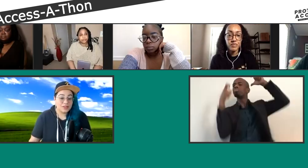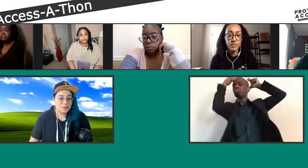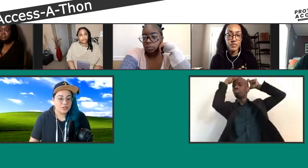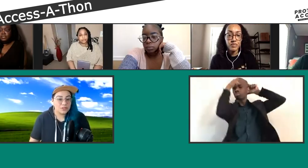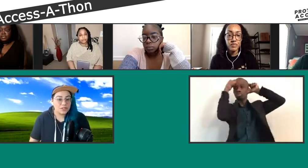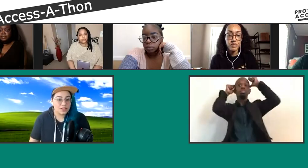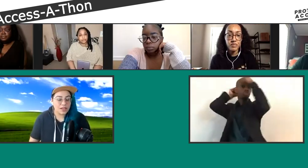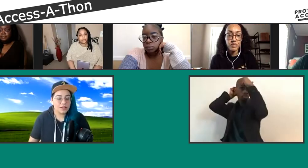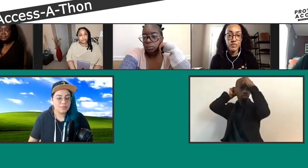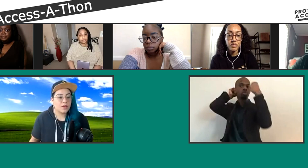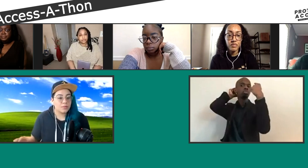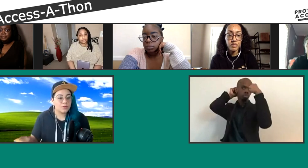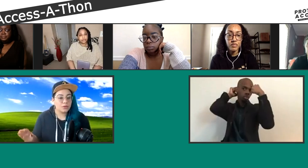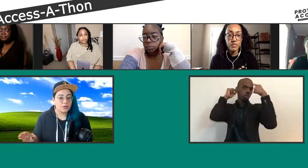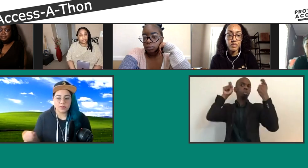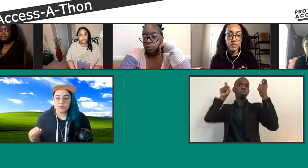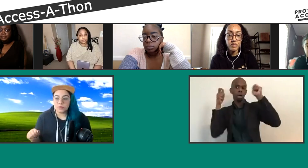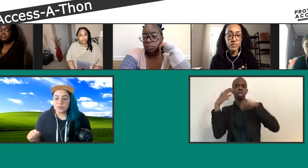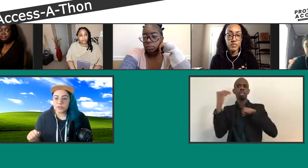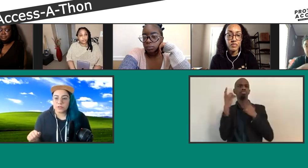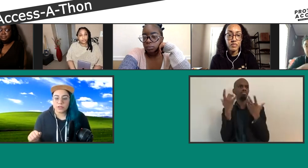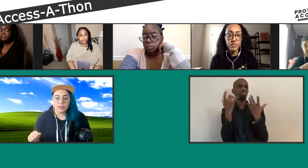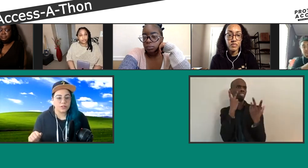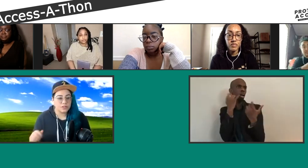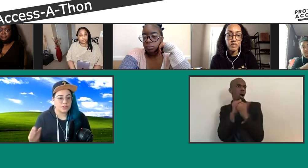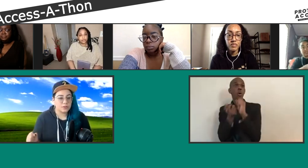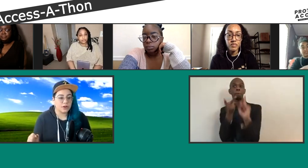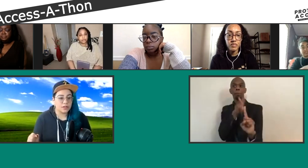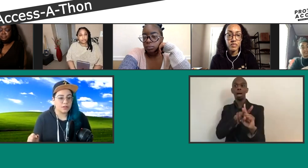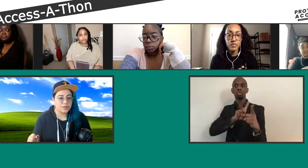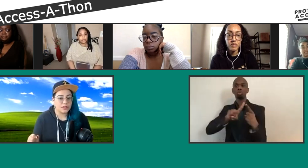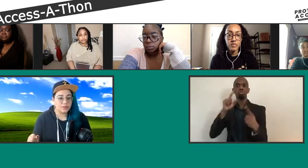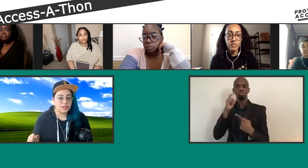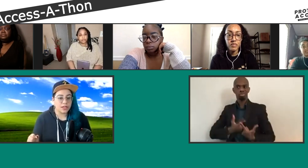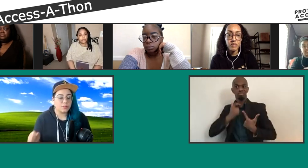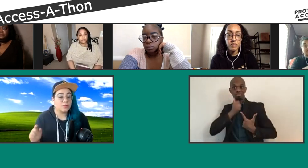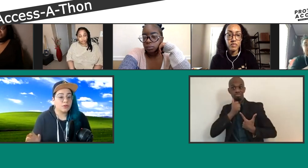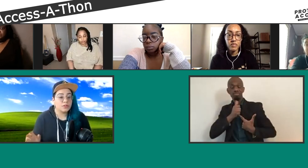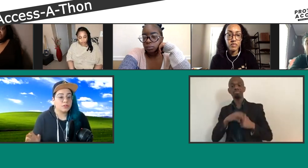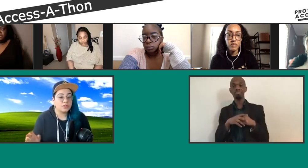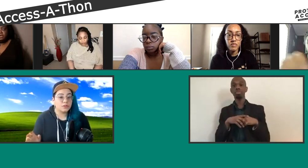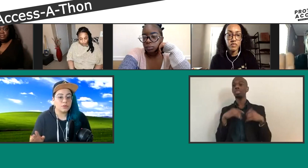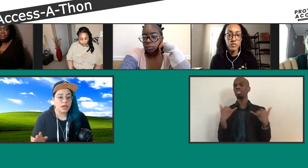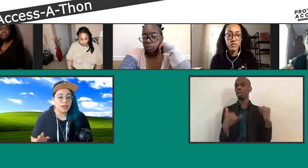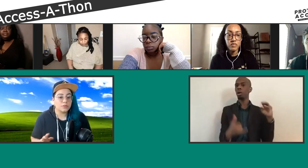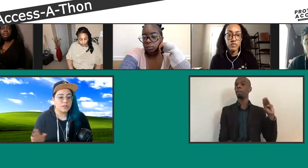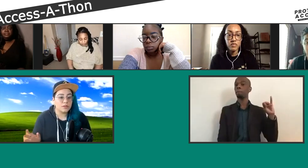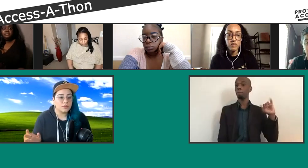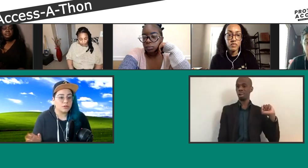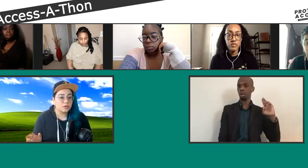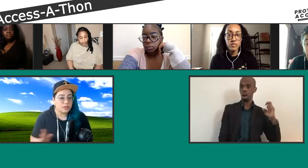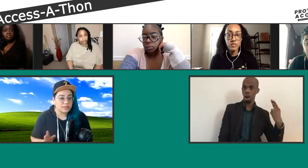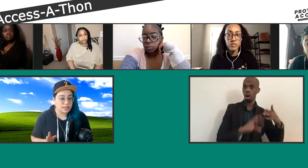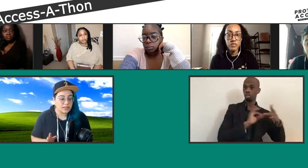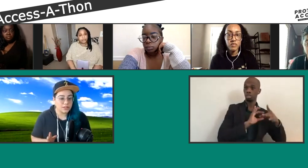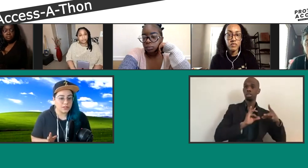Thank you so much, Julia. Before I do want to move on to audience questions, because we are coming close to the end of our time. But before I do so, was there anyone